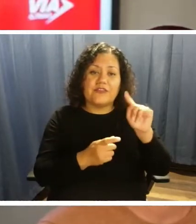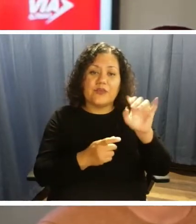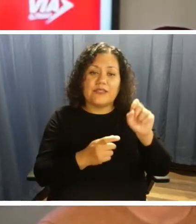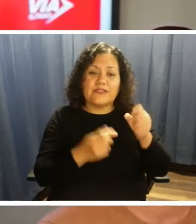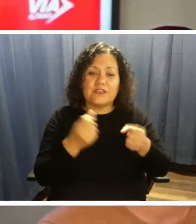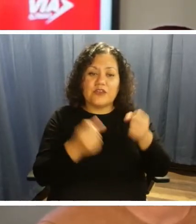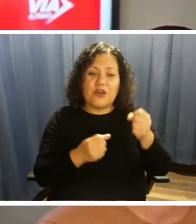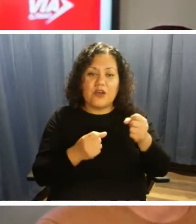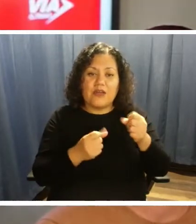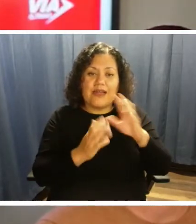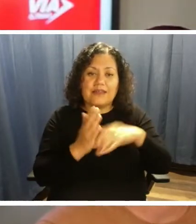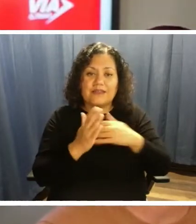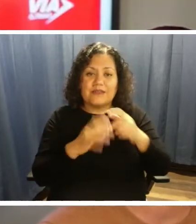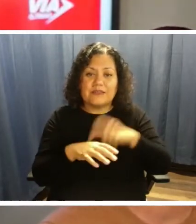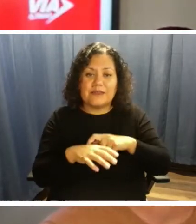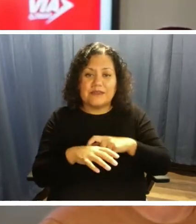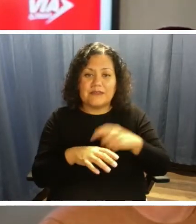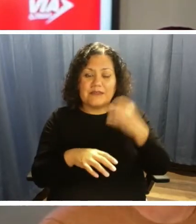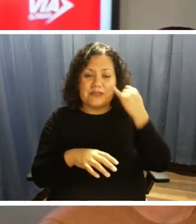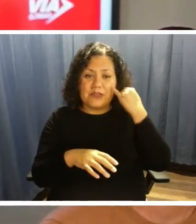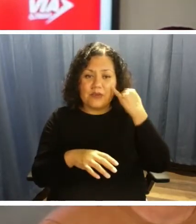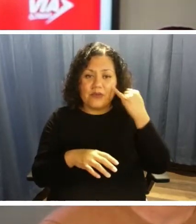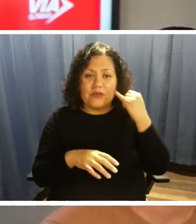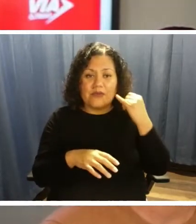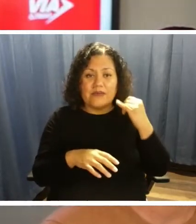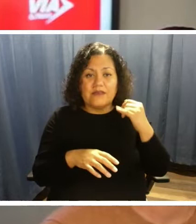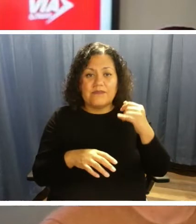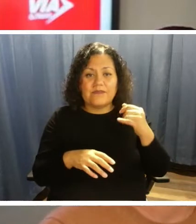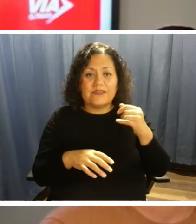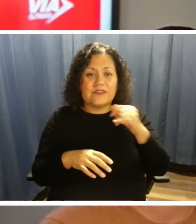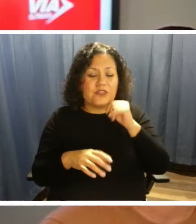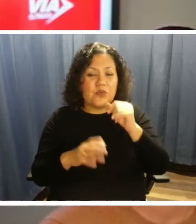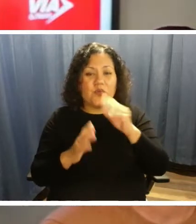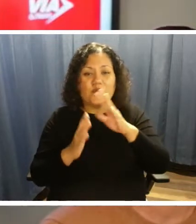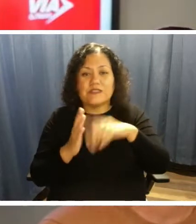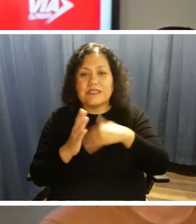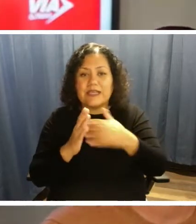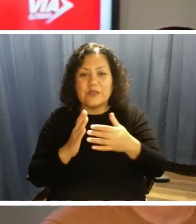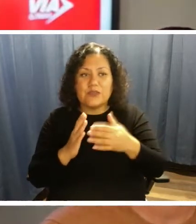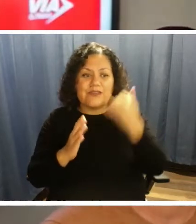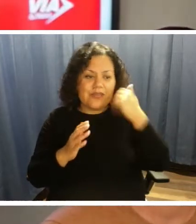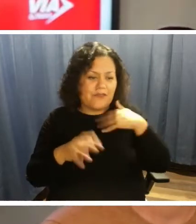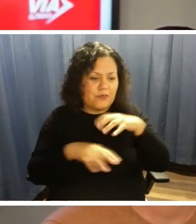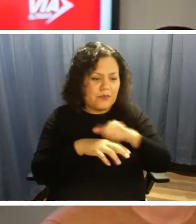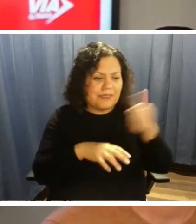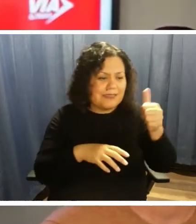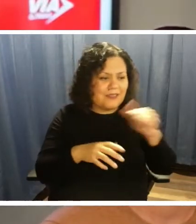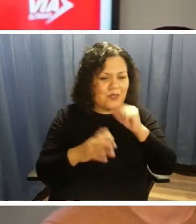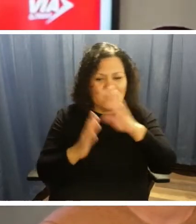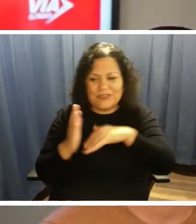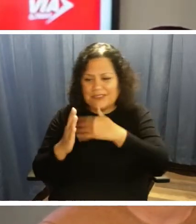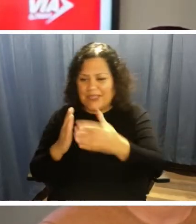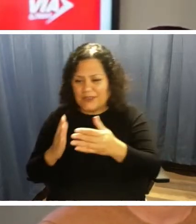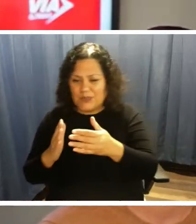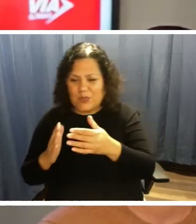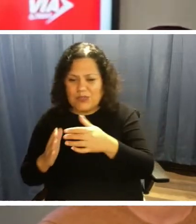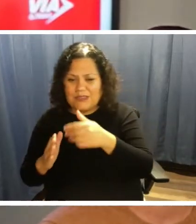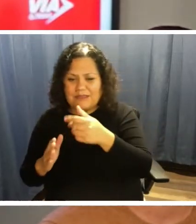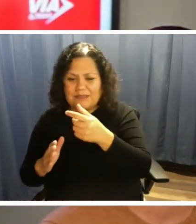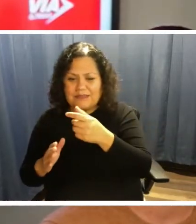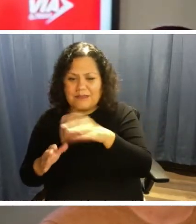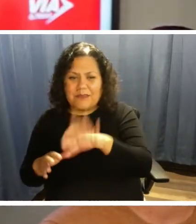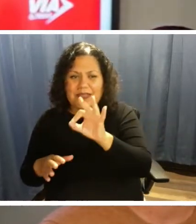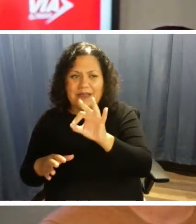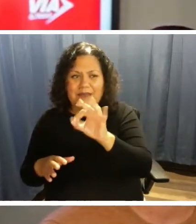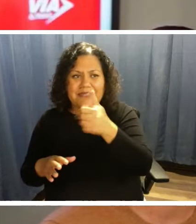10, don't schedule a pickup at 11 because it could run into, you know, your next vehicle picking you up because I've seen that